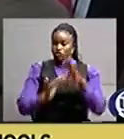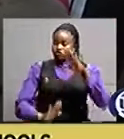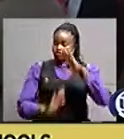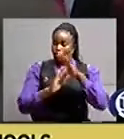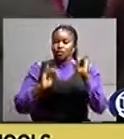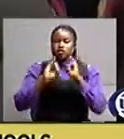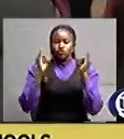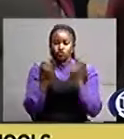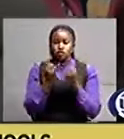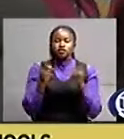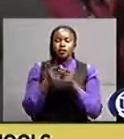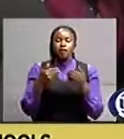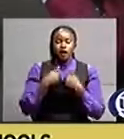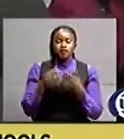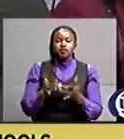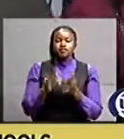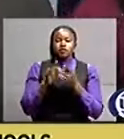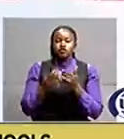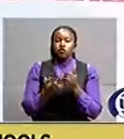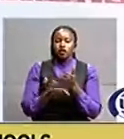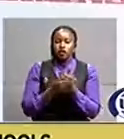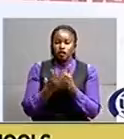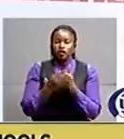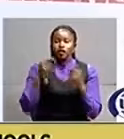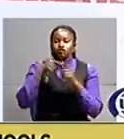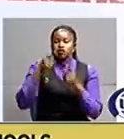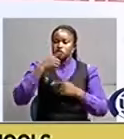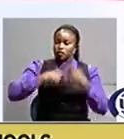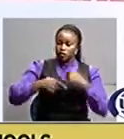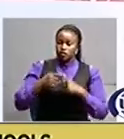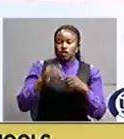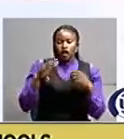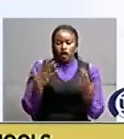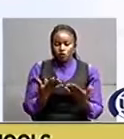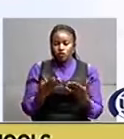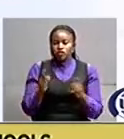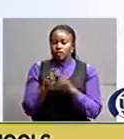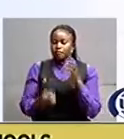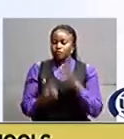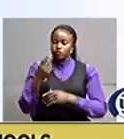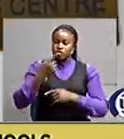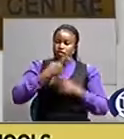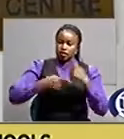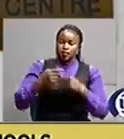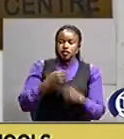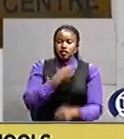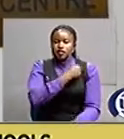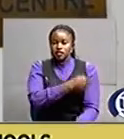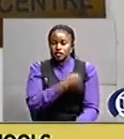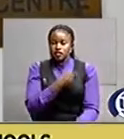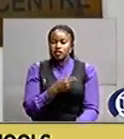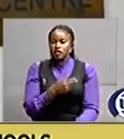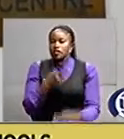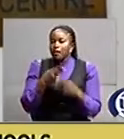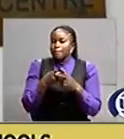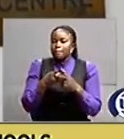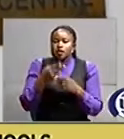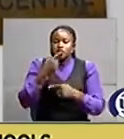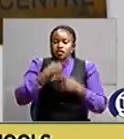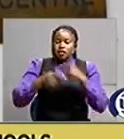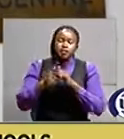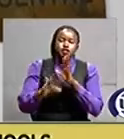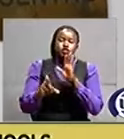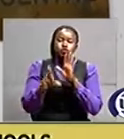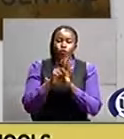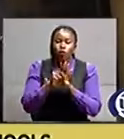have adapted the special care to the disabled by establishing a disability clinic dubbed the Disability Law